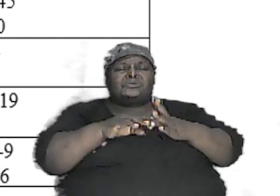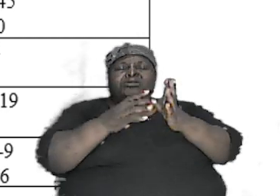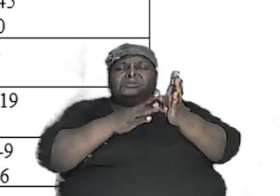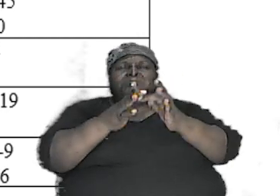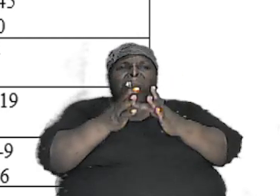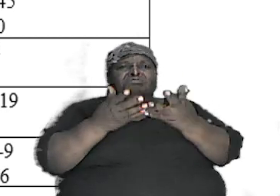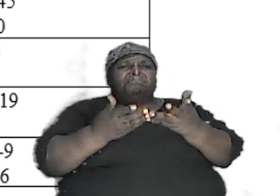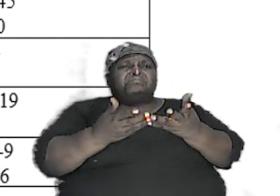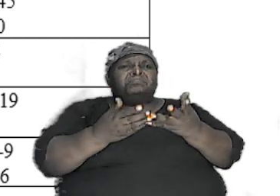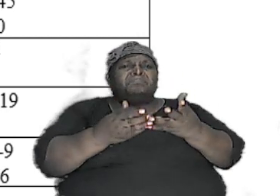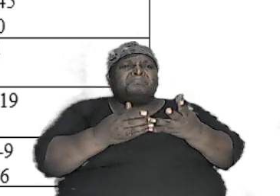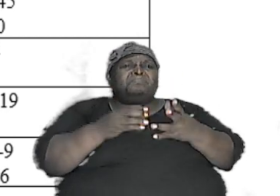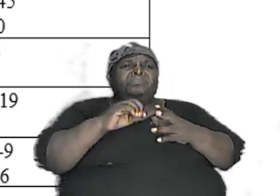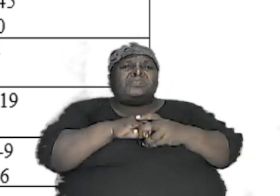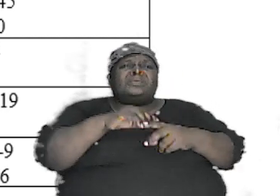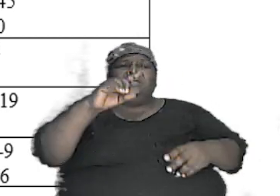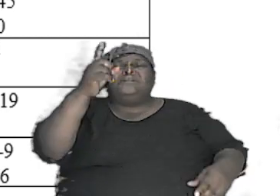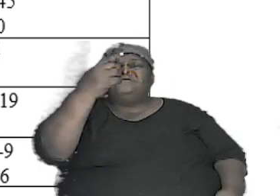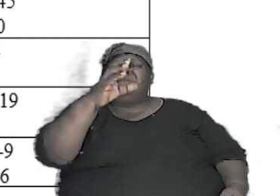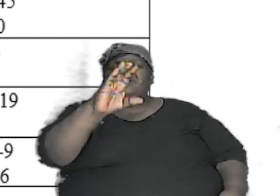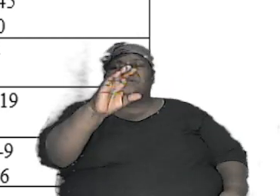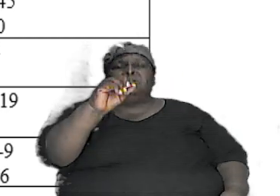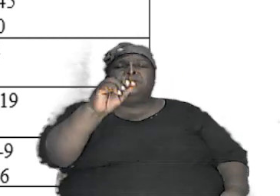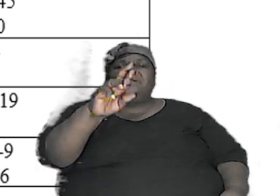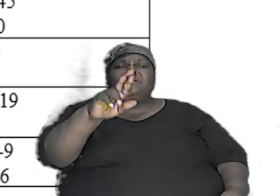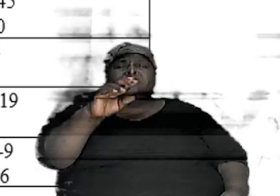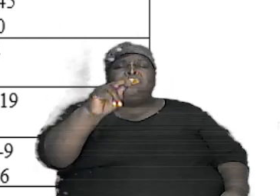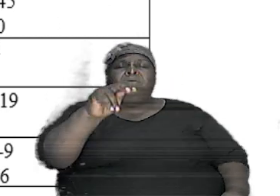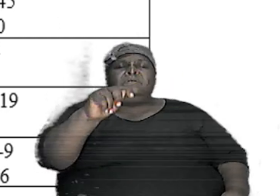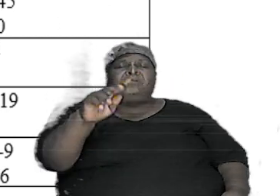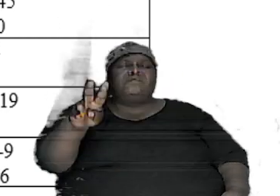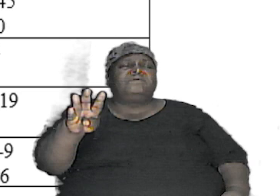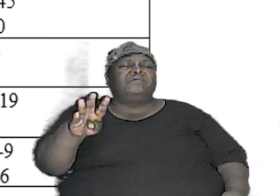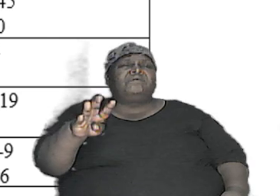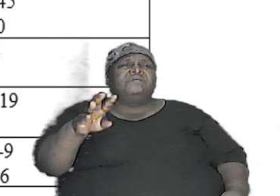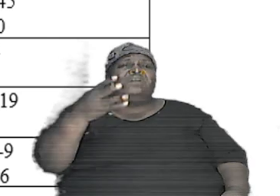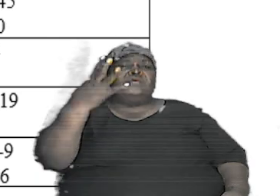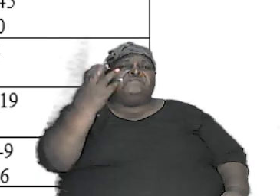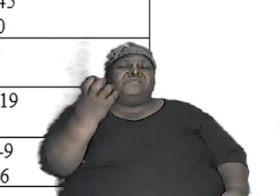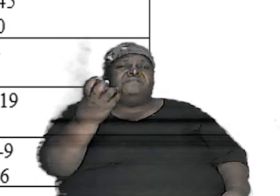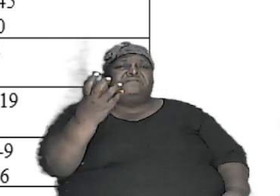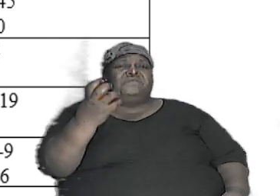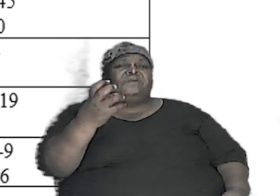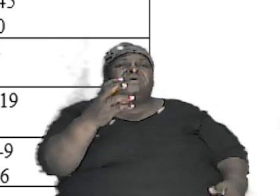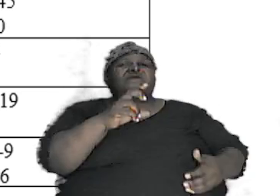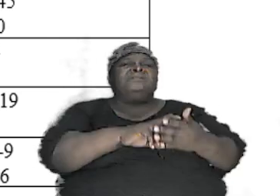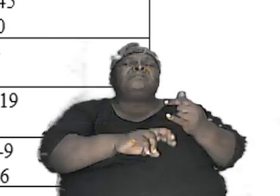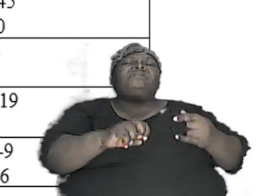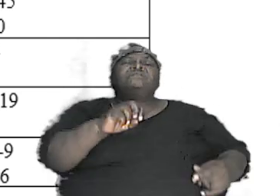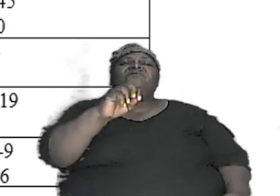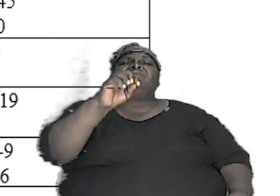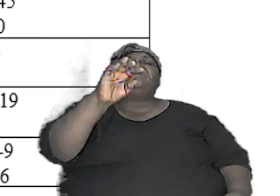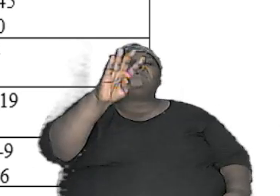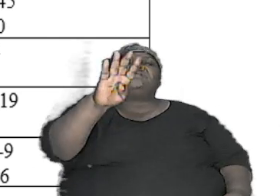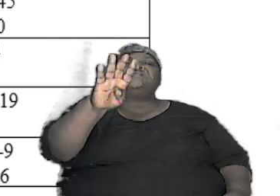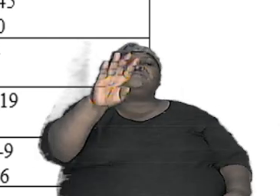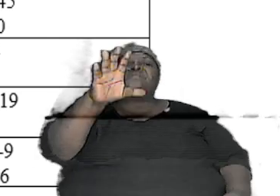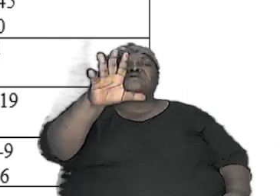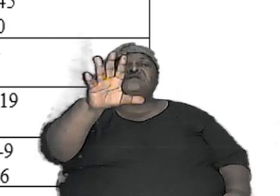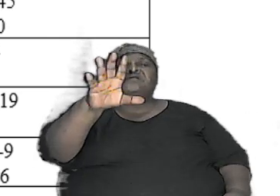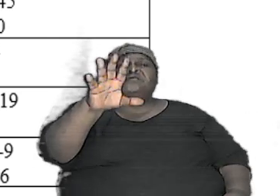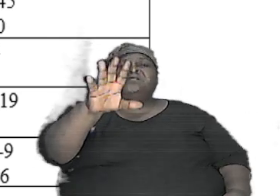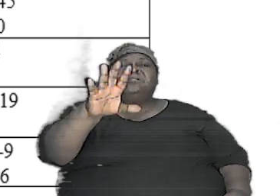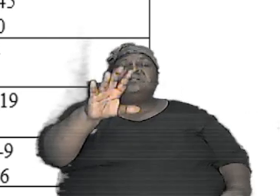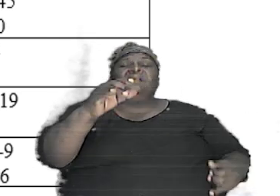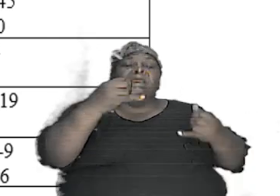first Corinthians 15 45 it is keeping so that line upon line and precept upon